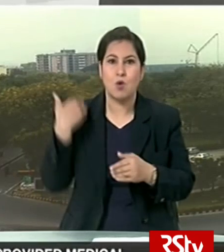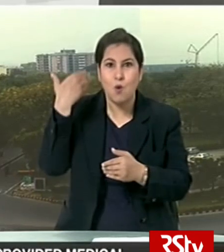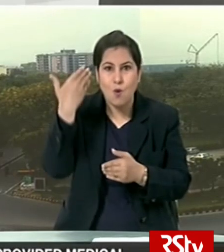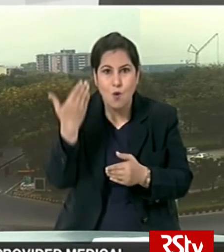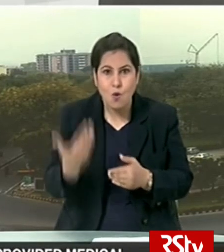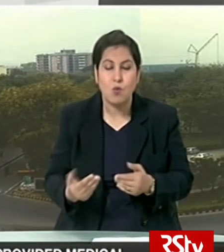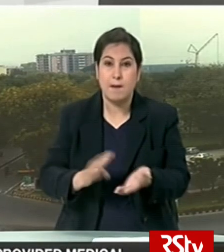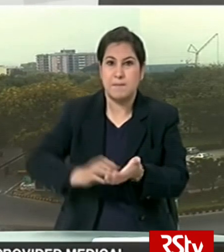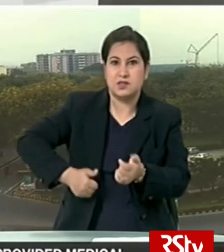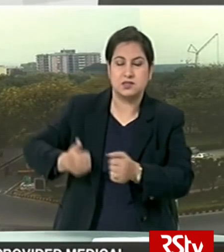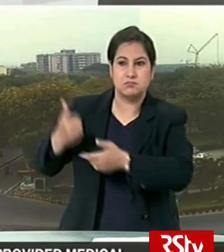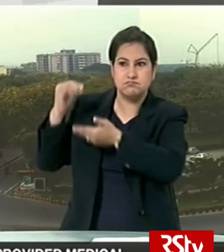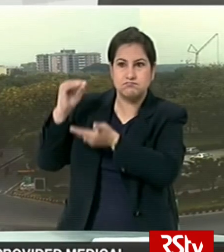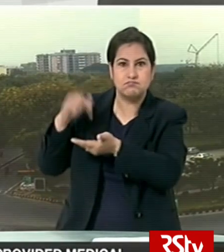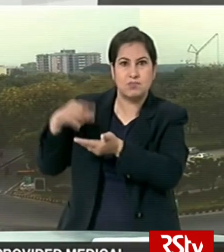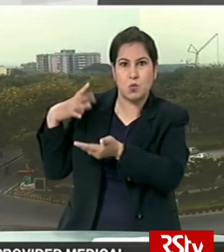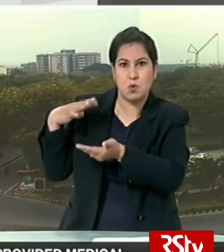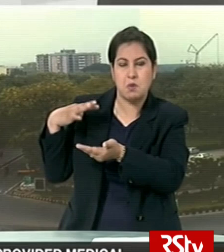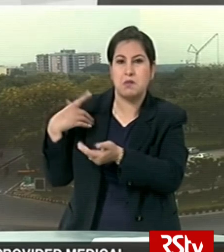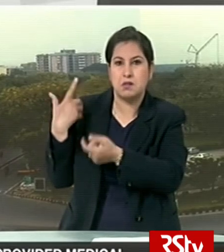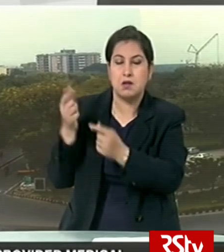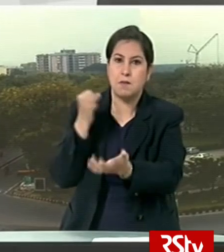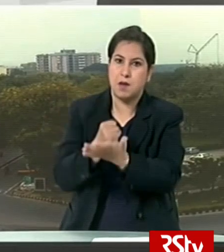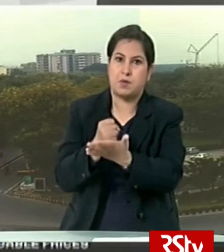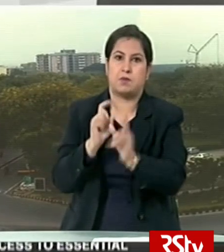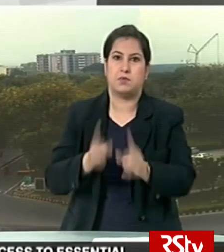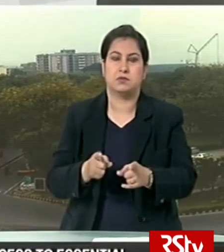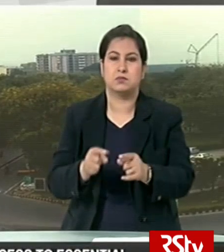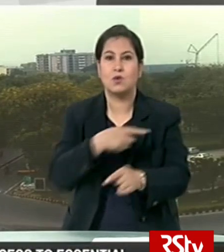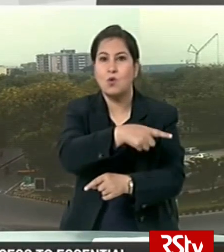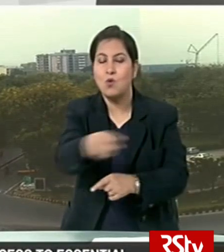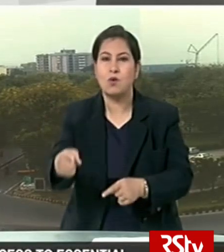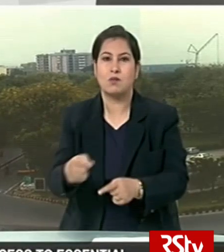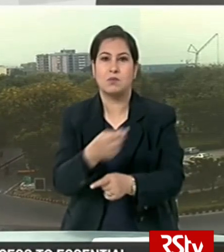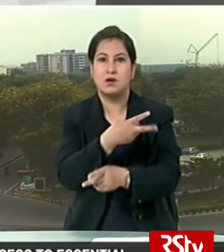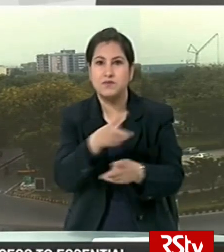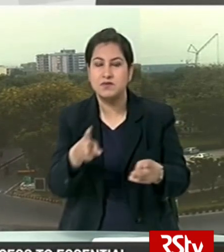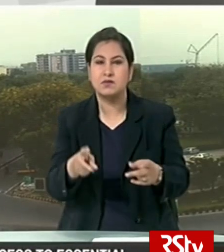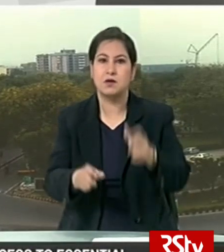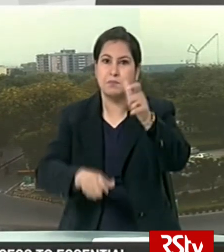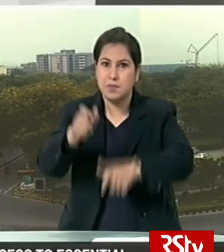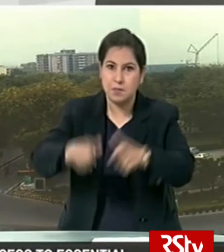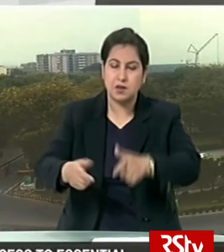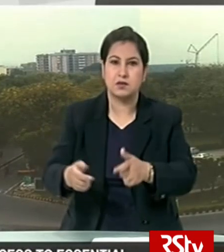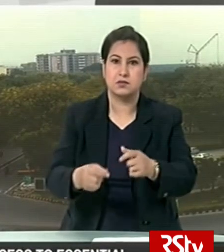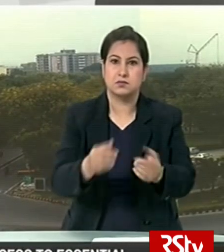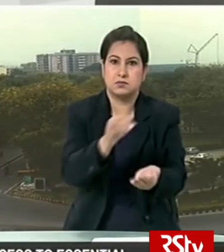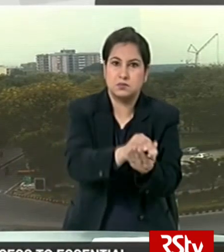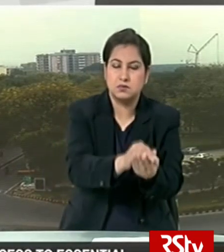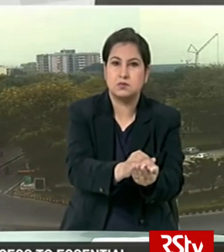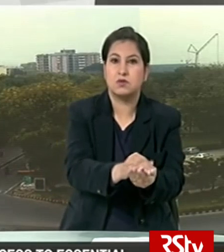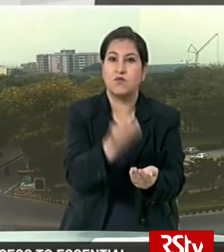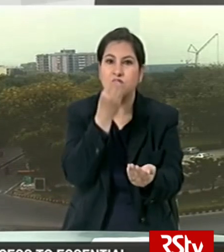long-standing ministerial mandate to establish permanent, adequate and accessible disciplines on public